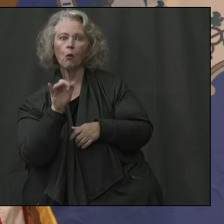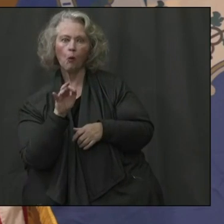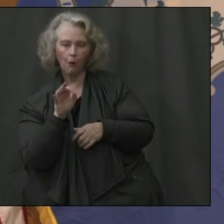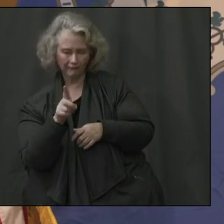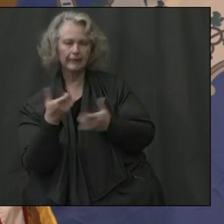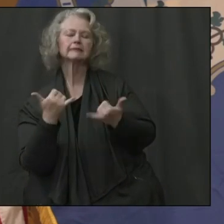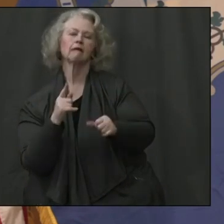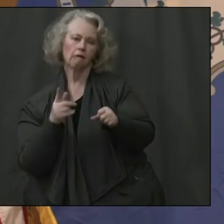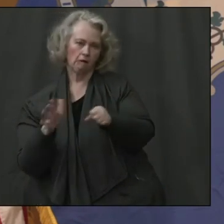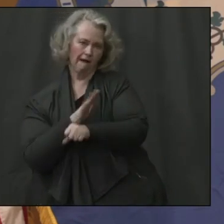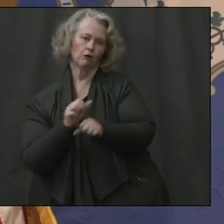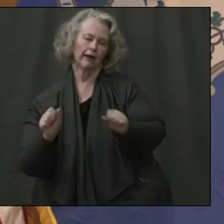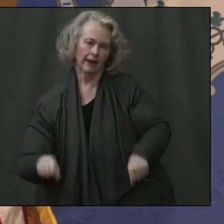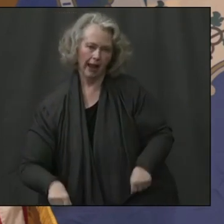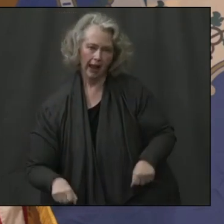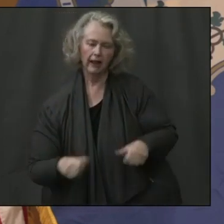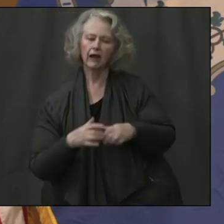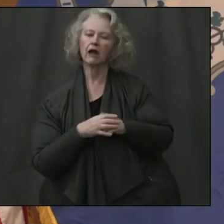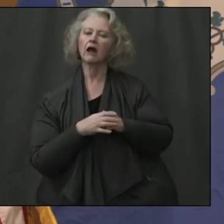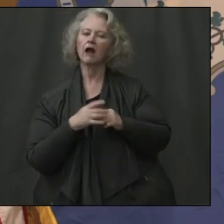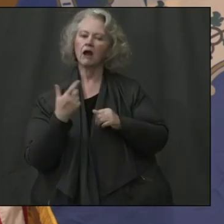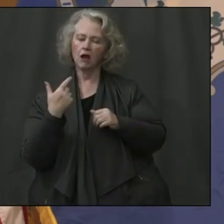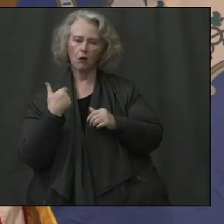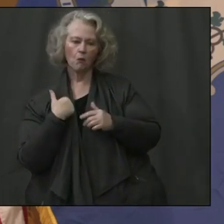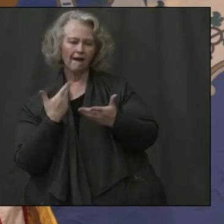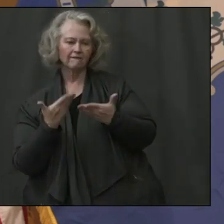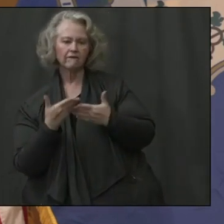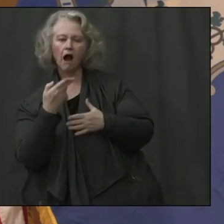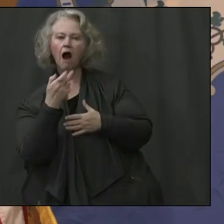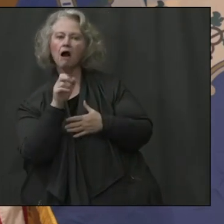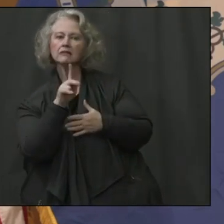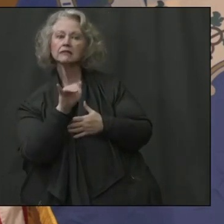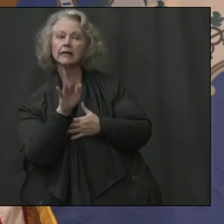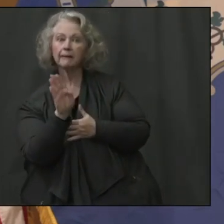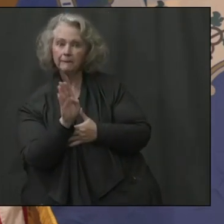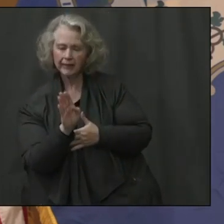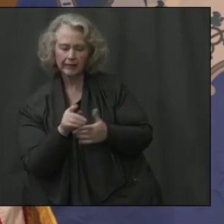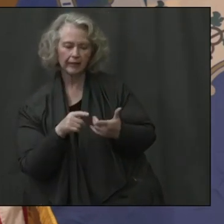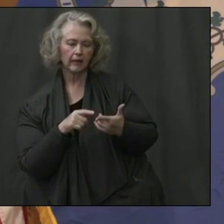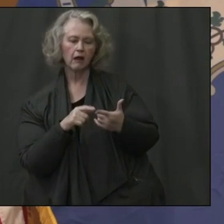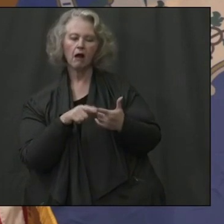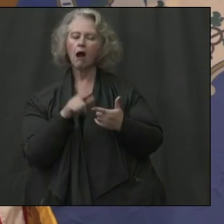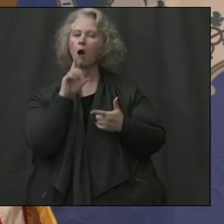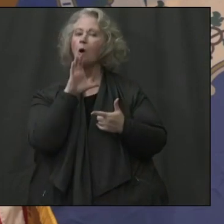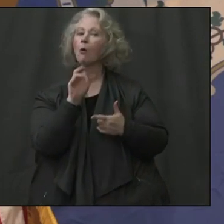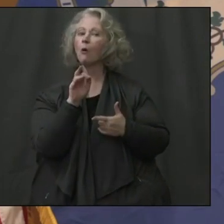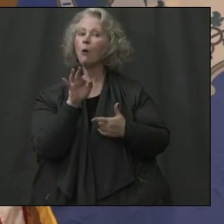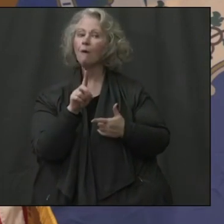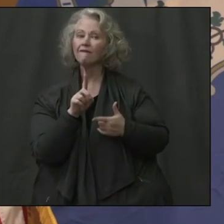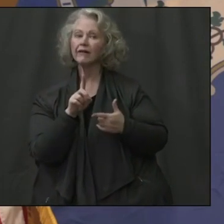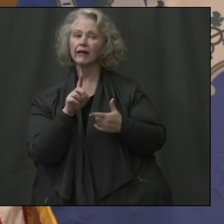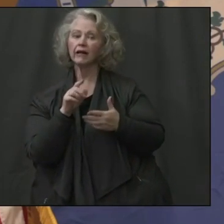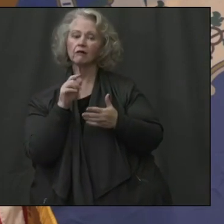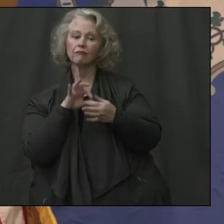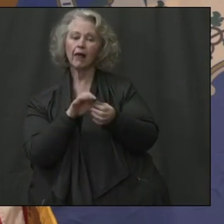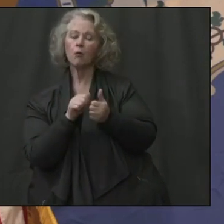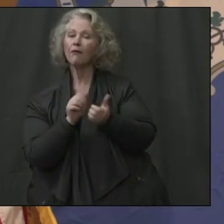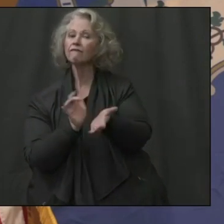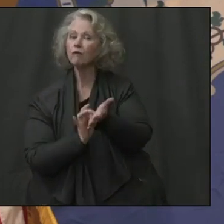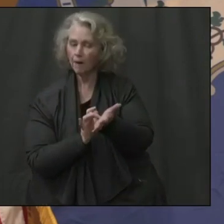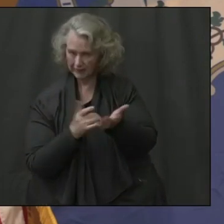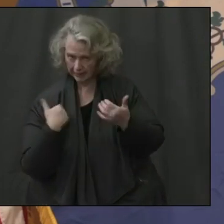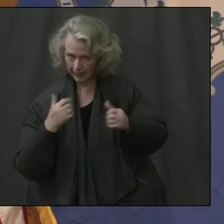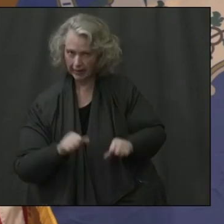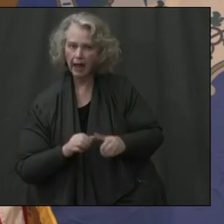co-pays. Um, we've waived co-pays related to, pharmacy costs. We have, um, provided a